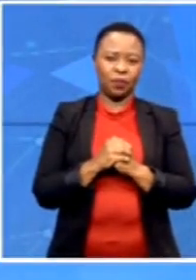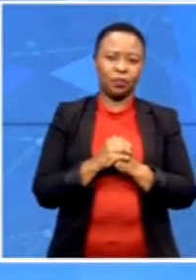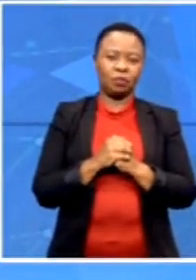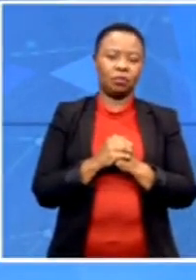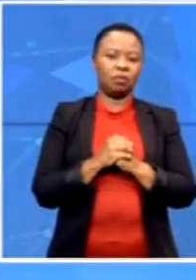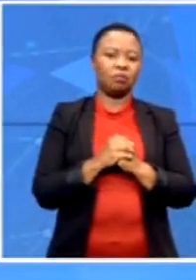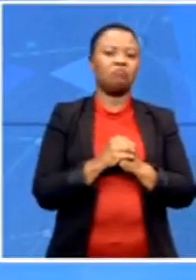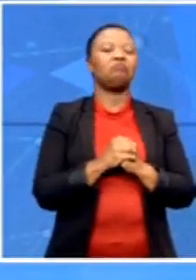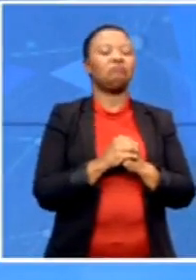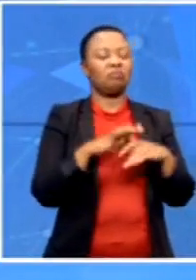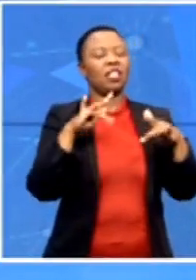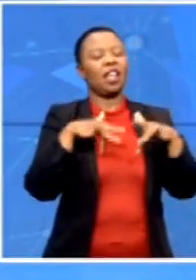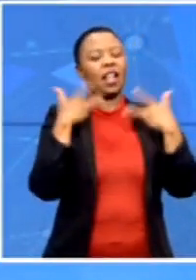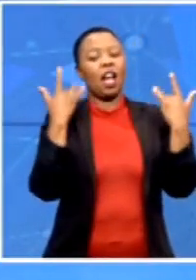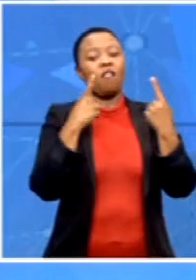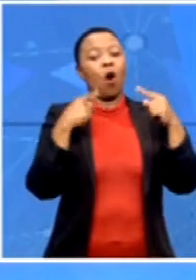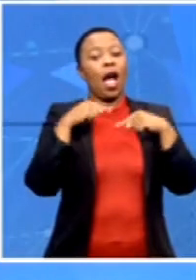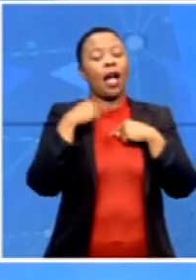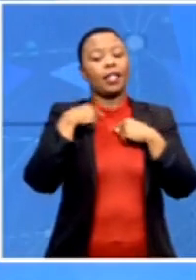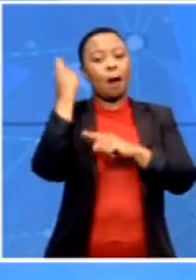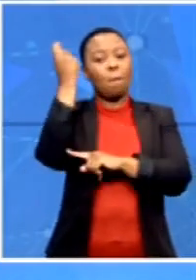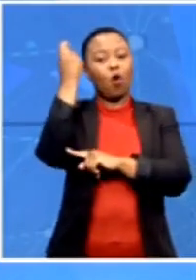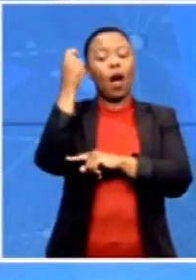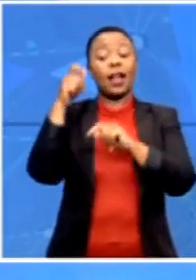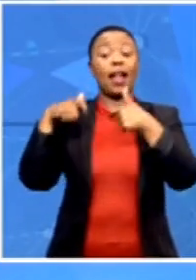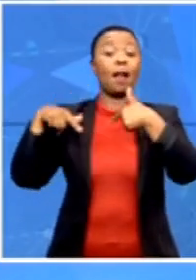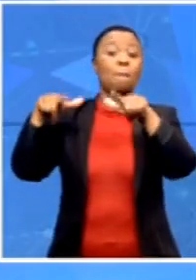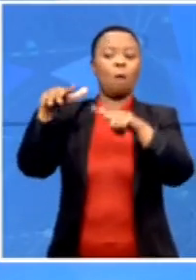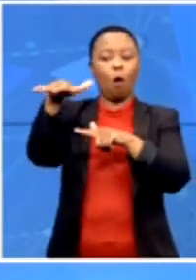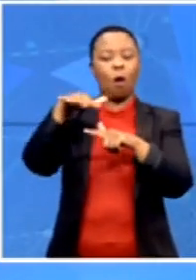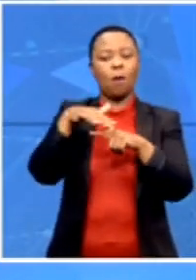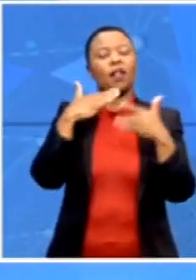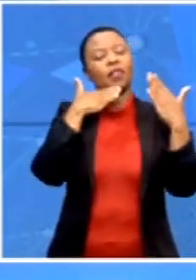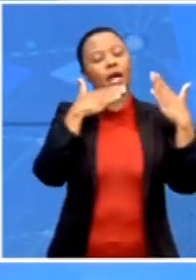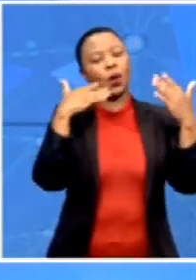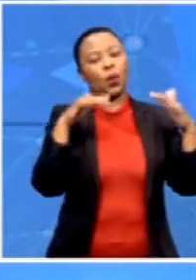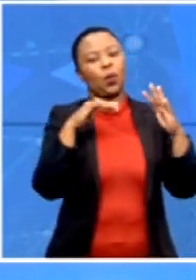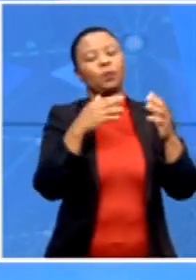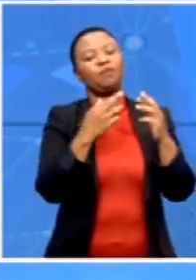Thank you very much indeed for your reporting. We will touch base with you in a little later on. back.